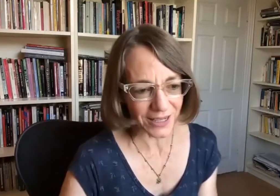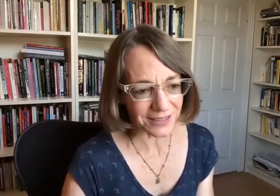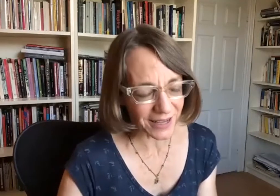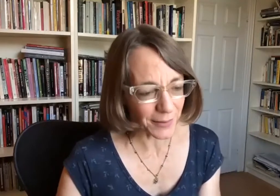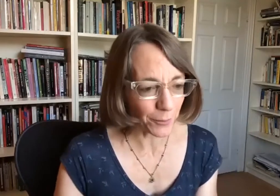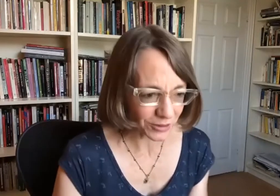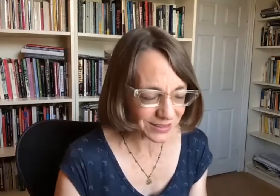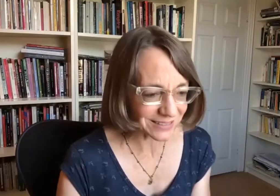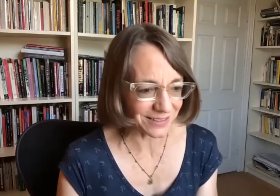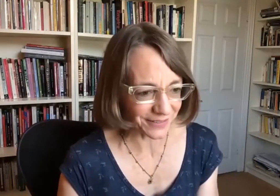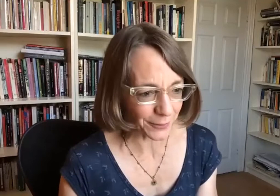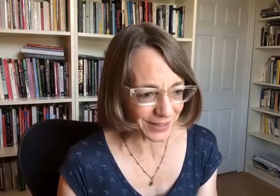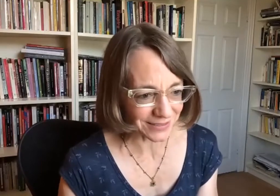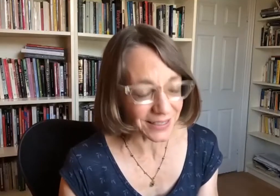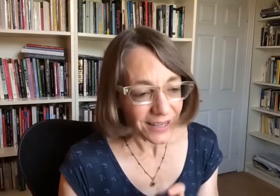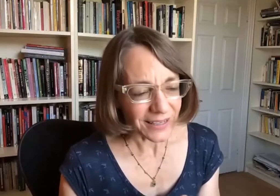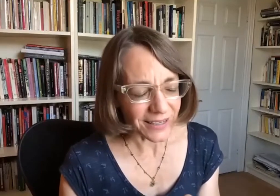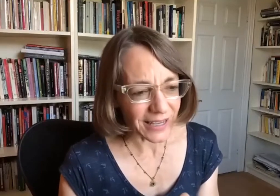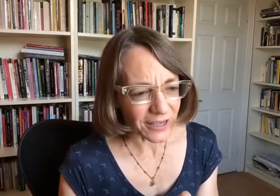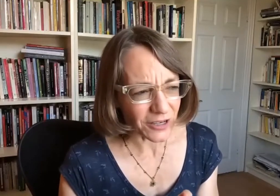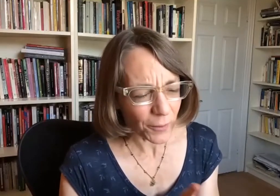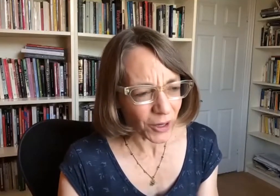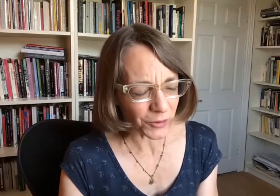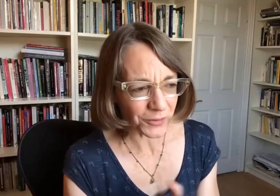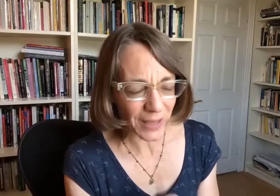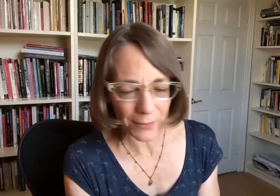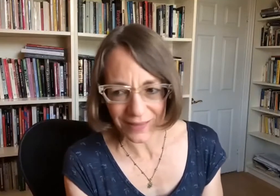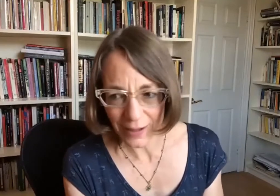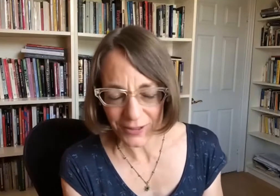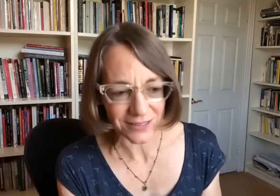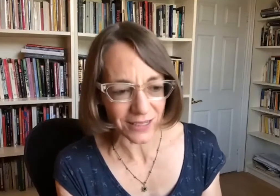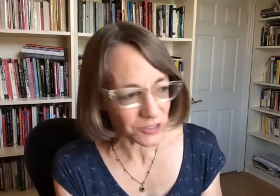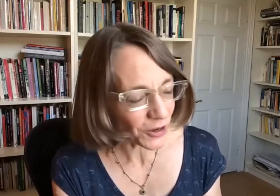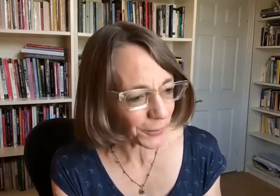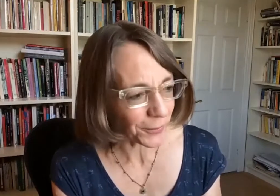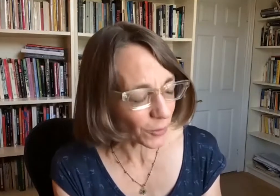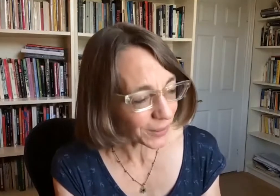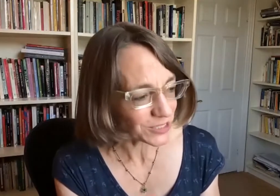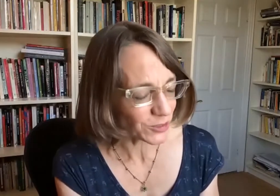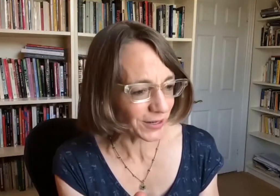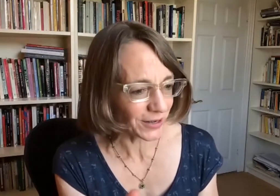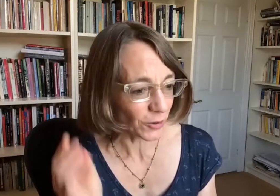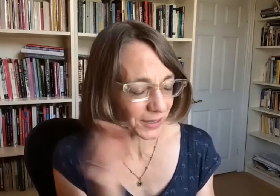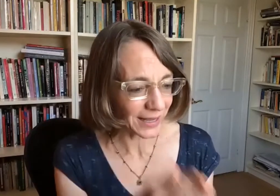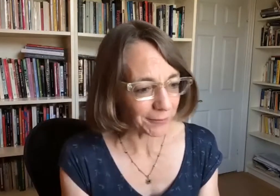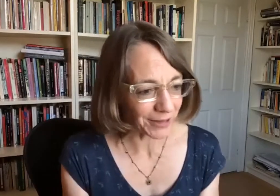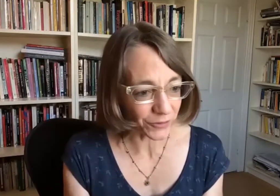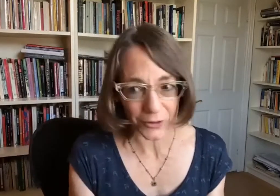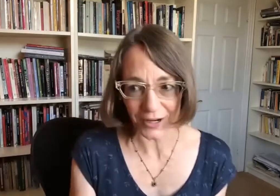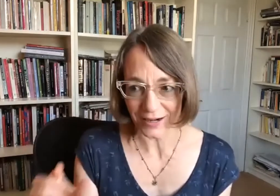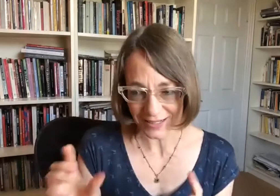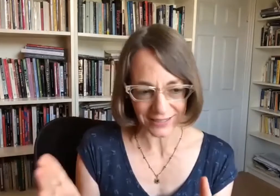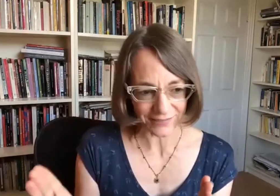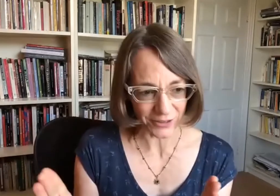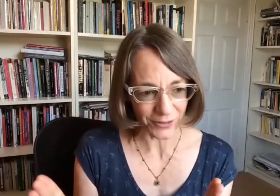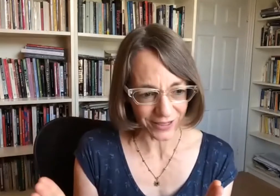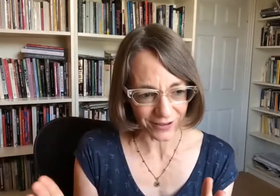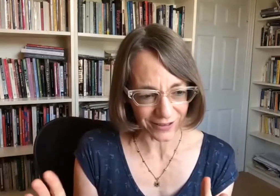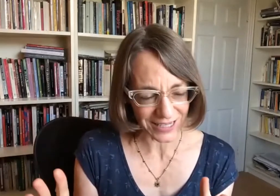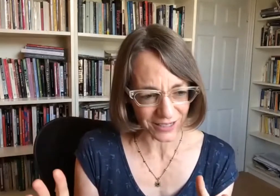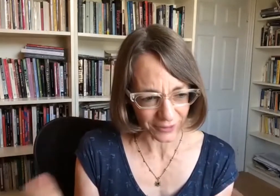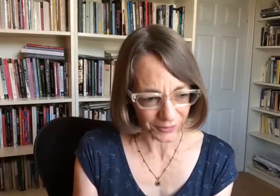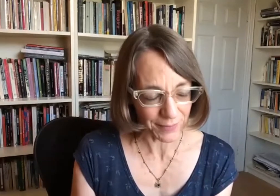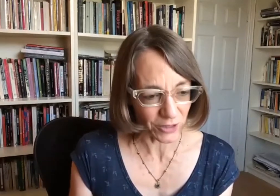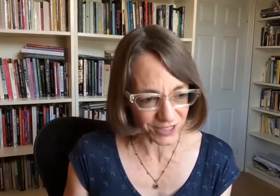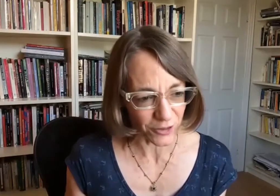believe that race is not such an important category. And I'm not sure in which part of the presentation, but it was mentioned that